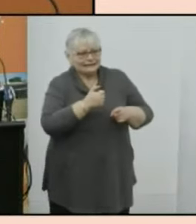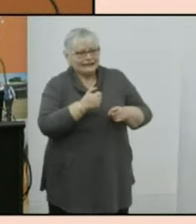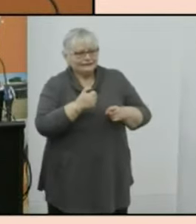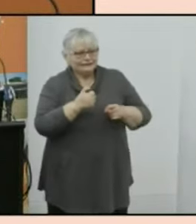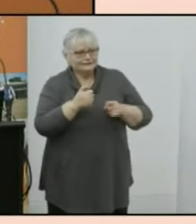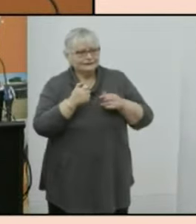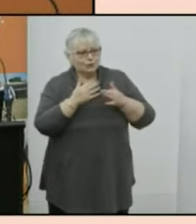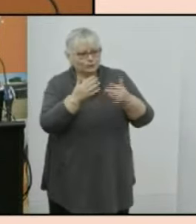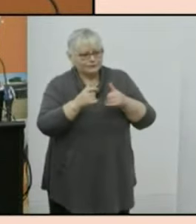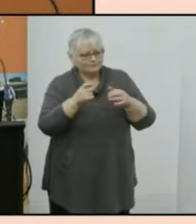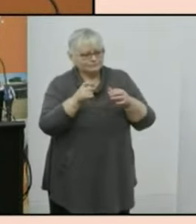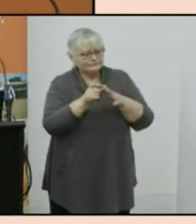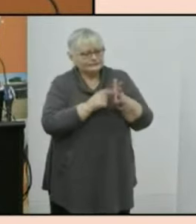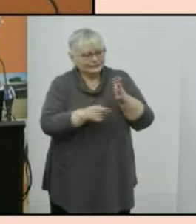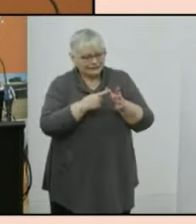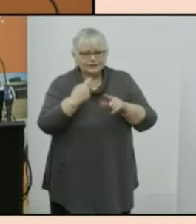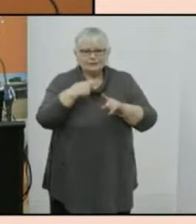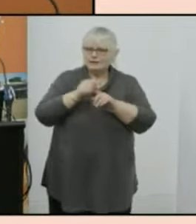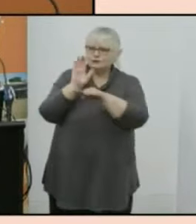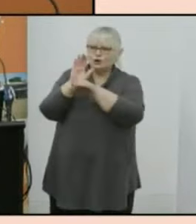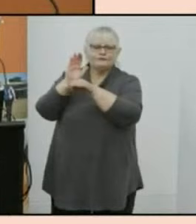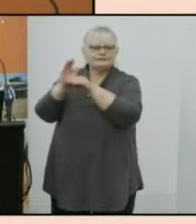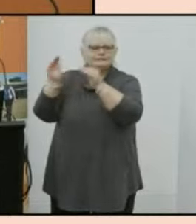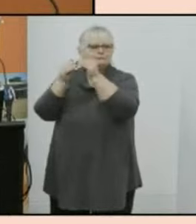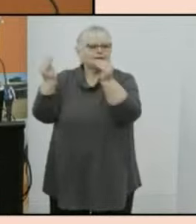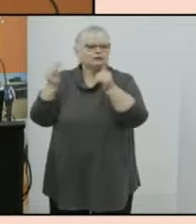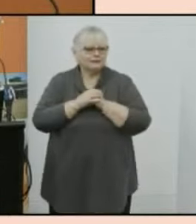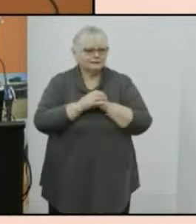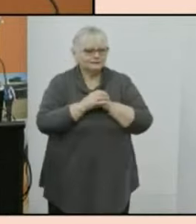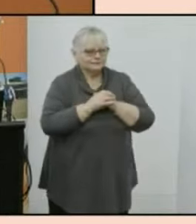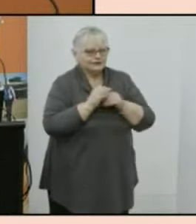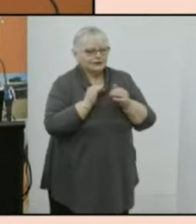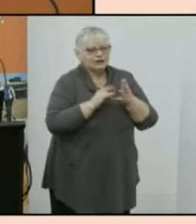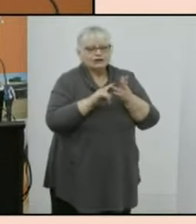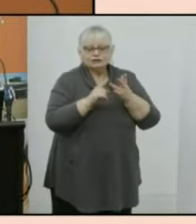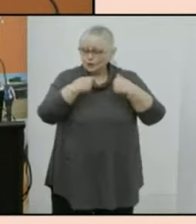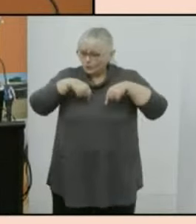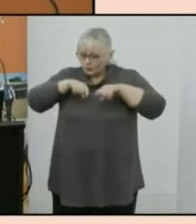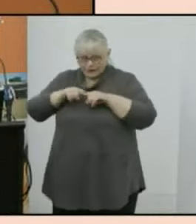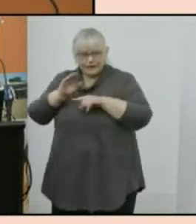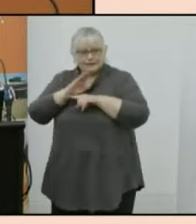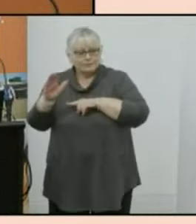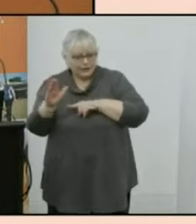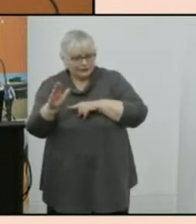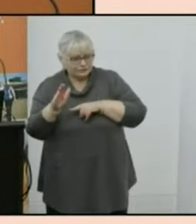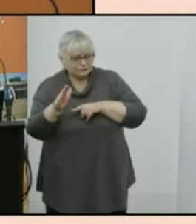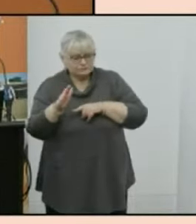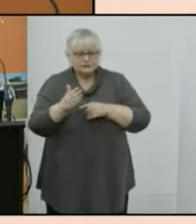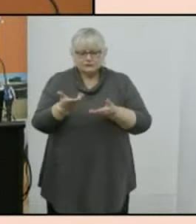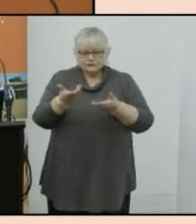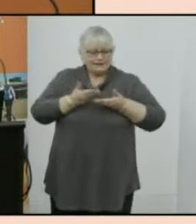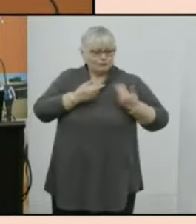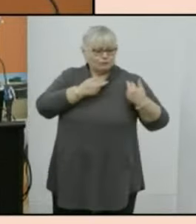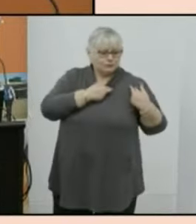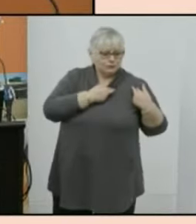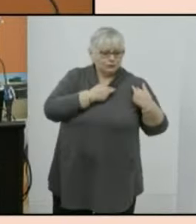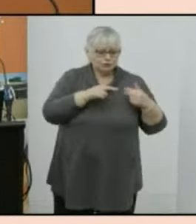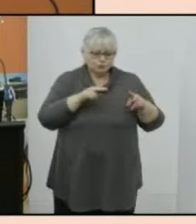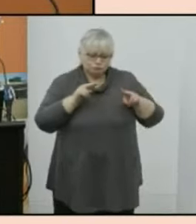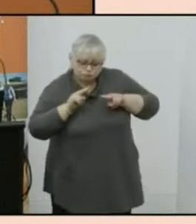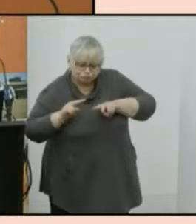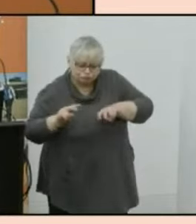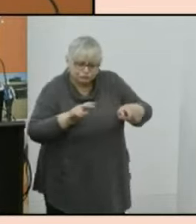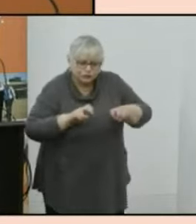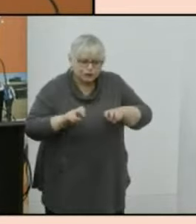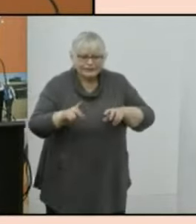international benchmarks therefore the statistical independent assurance charged with examining the quality of the 2021